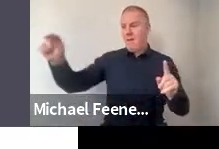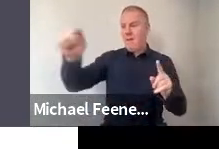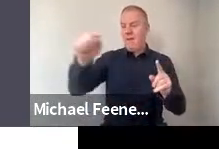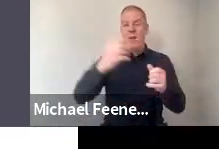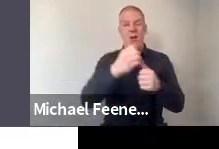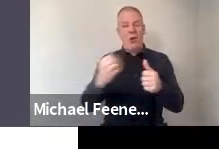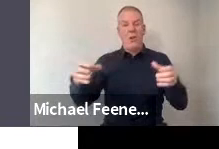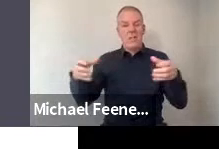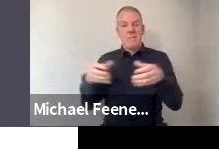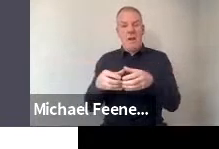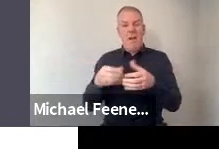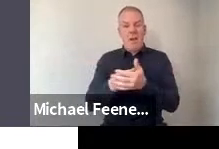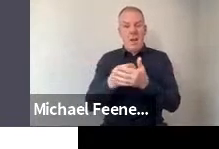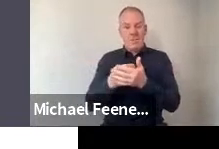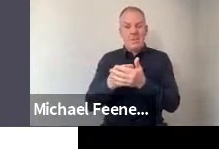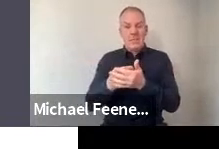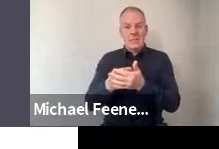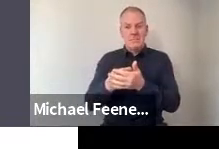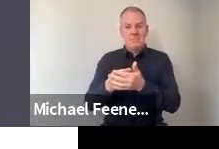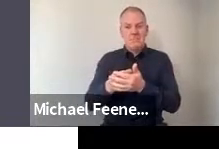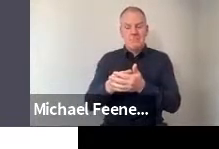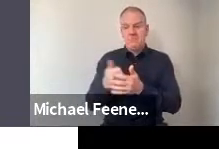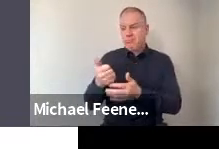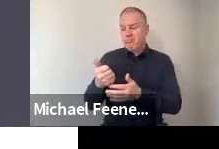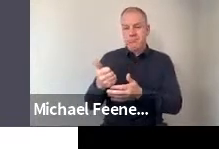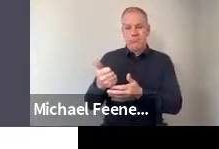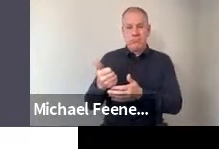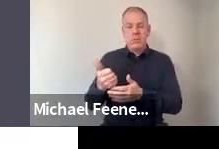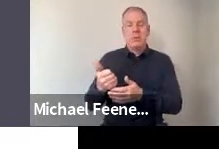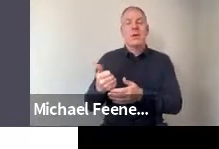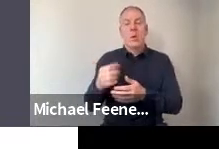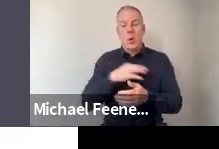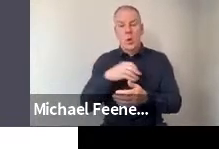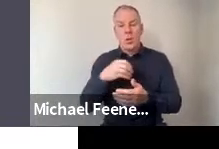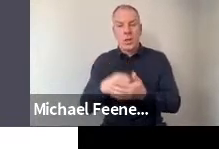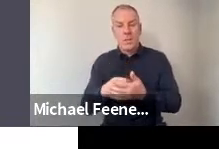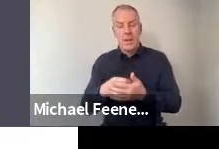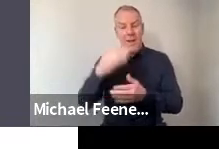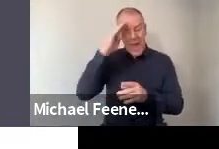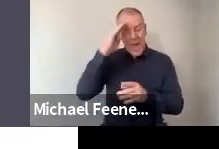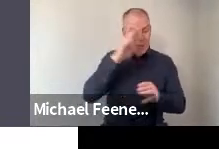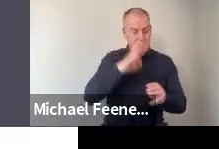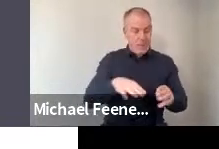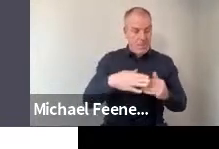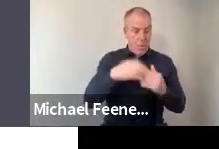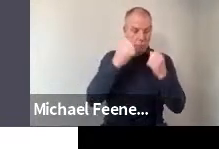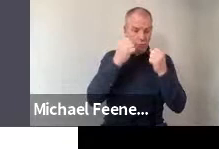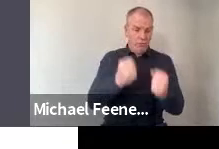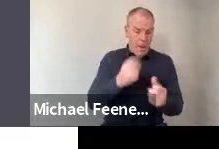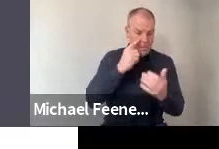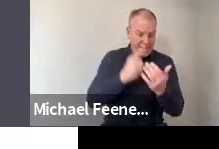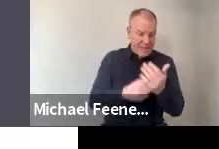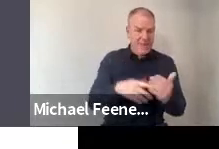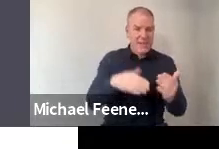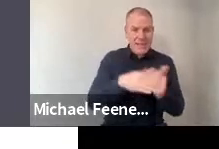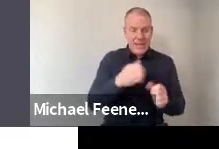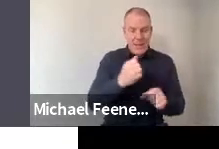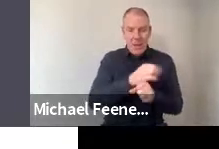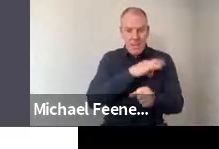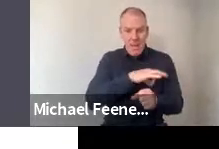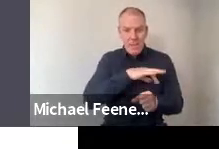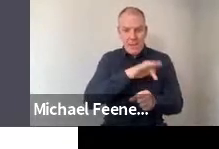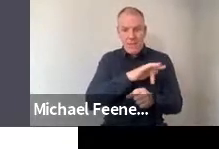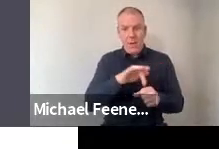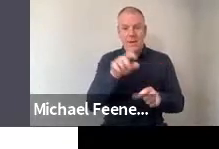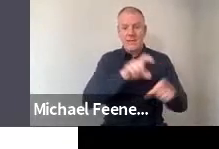advanced economies, we find that the Irish public is more strongly convinced of the benefits of science